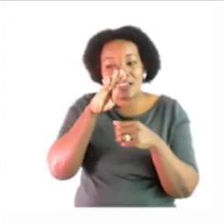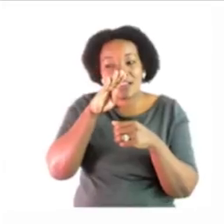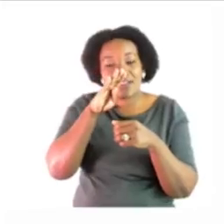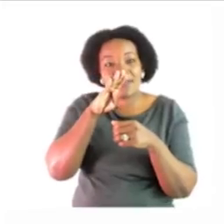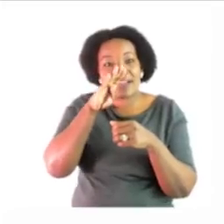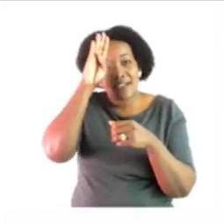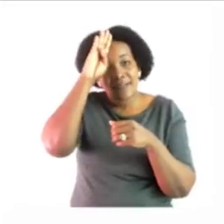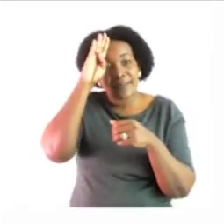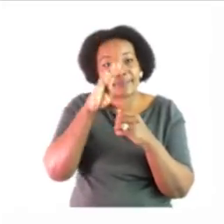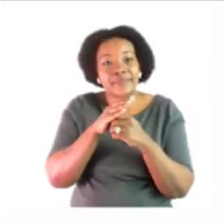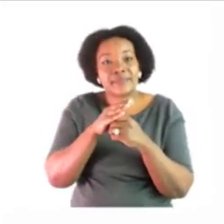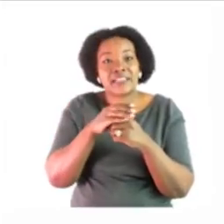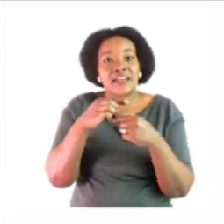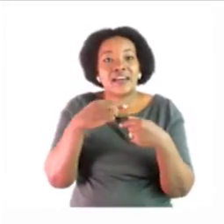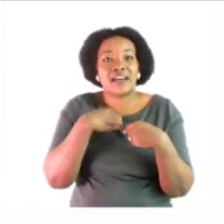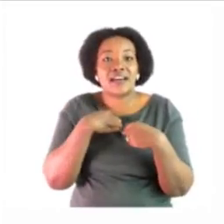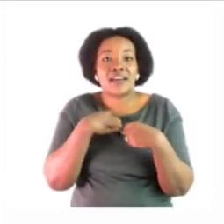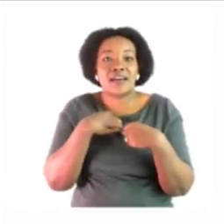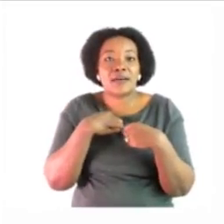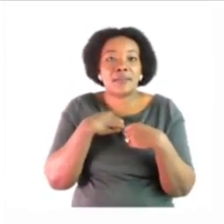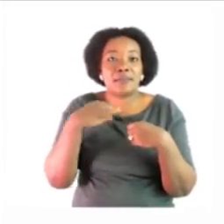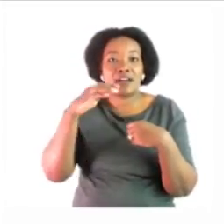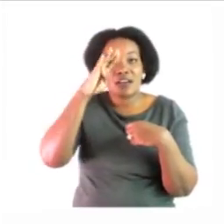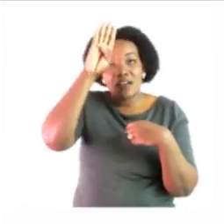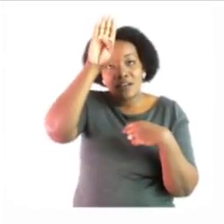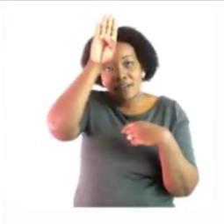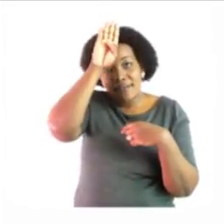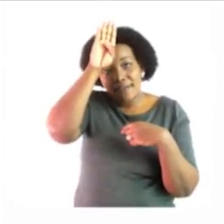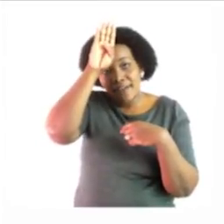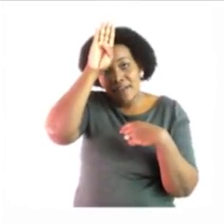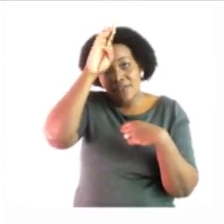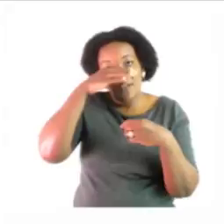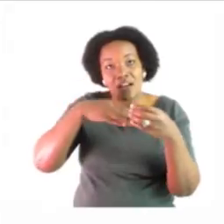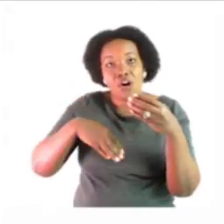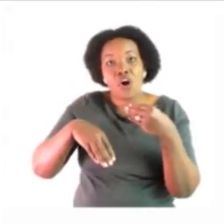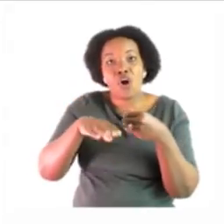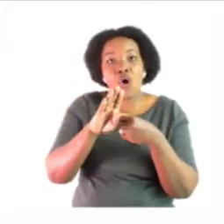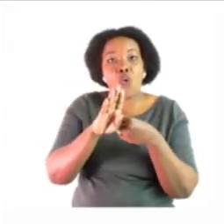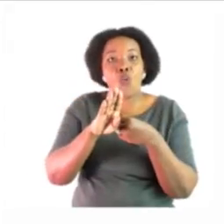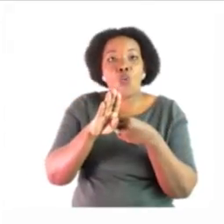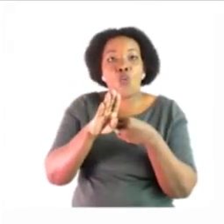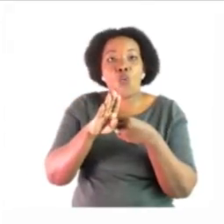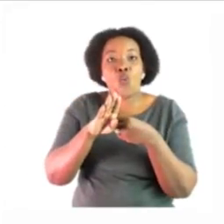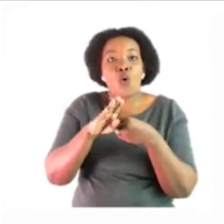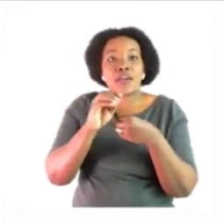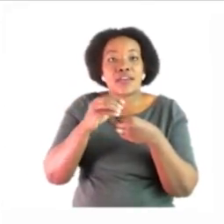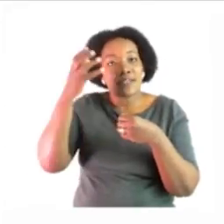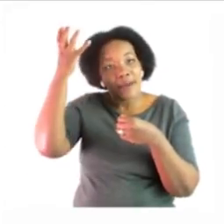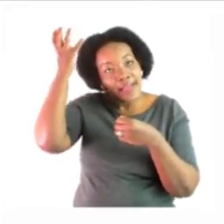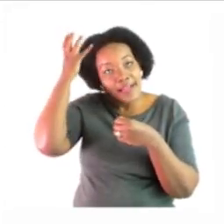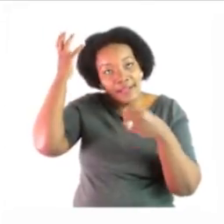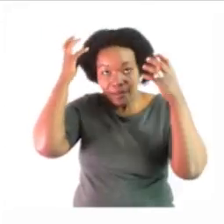is firefighter i am a firefighter on the go here is